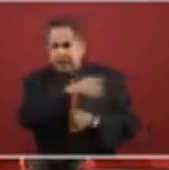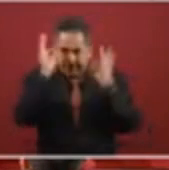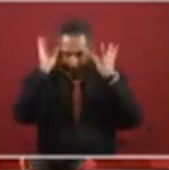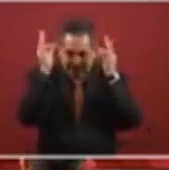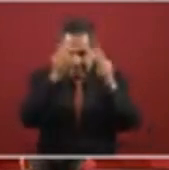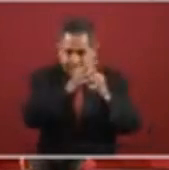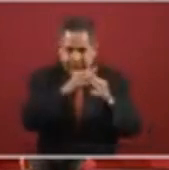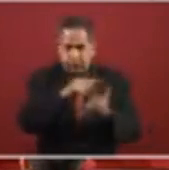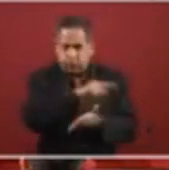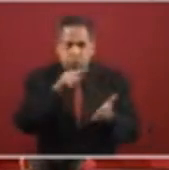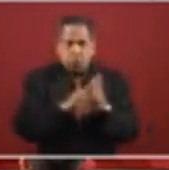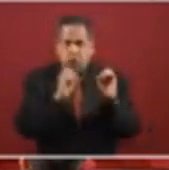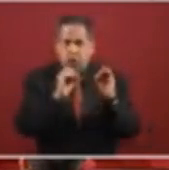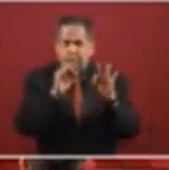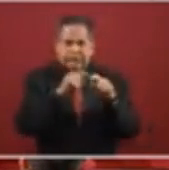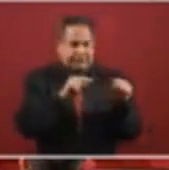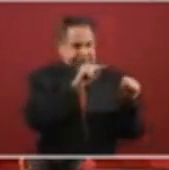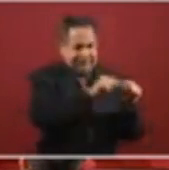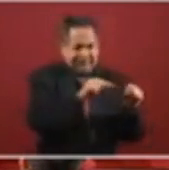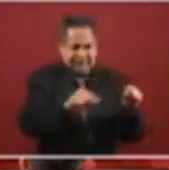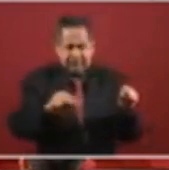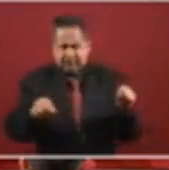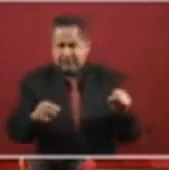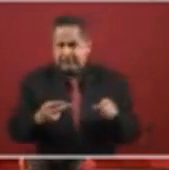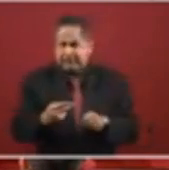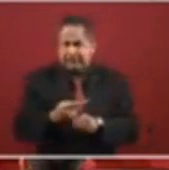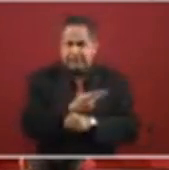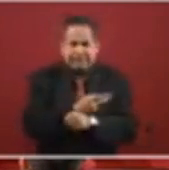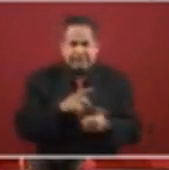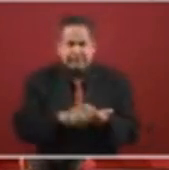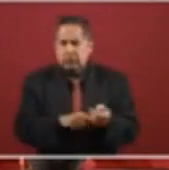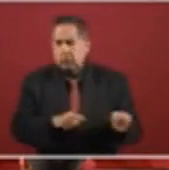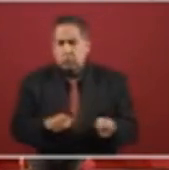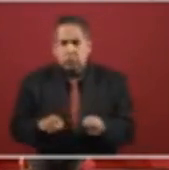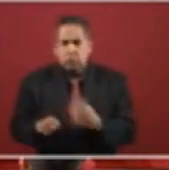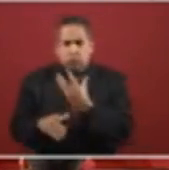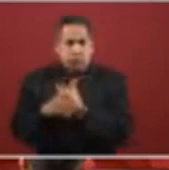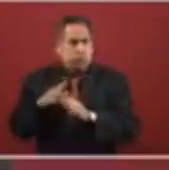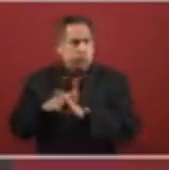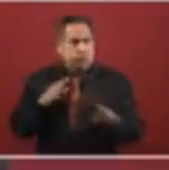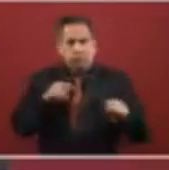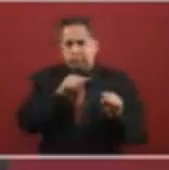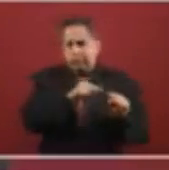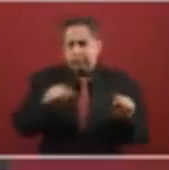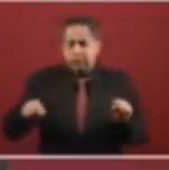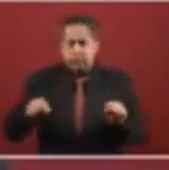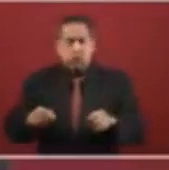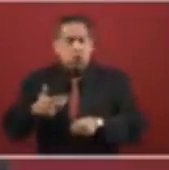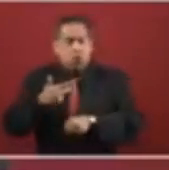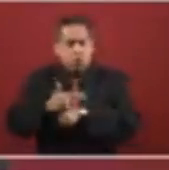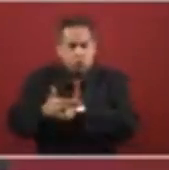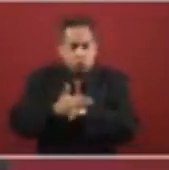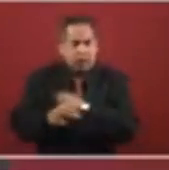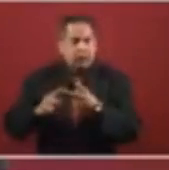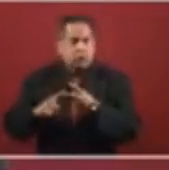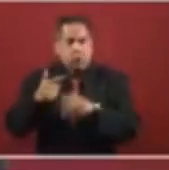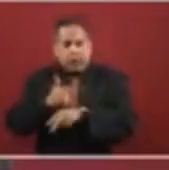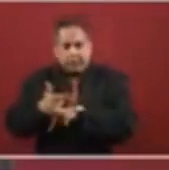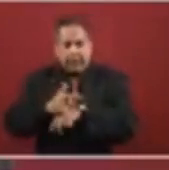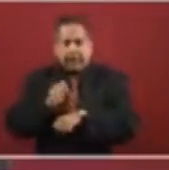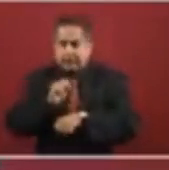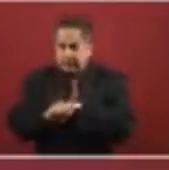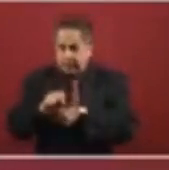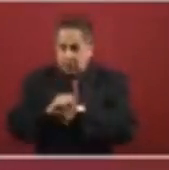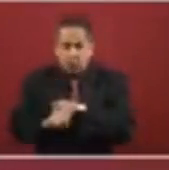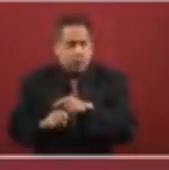Regarding the treatment of the migrants from Honduras and